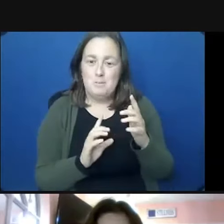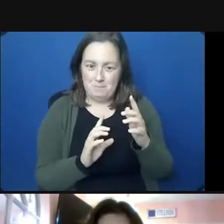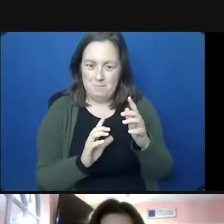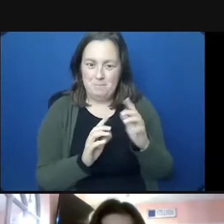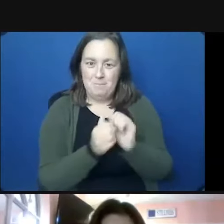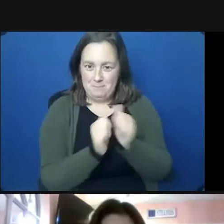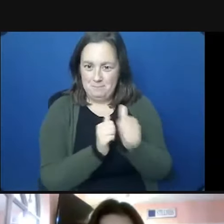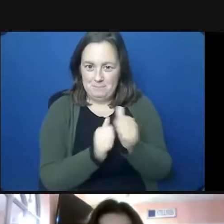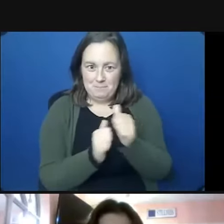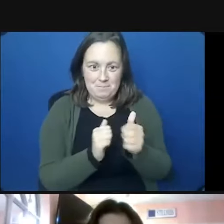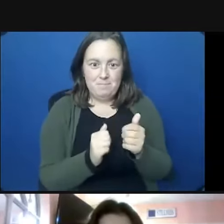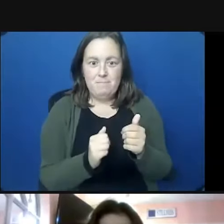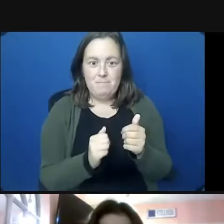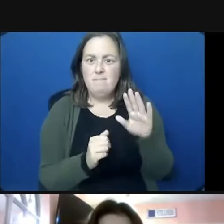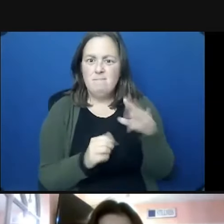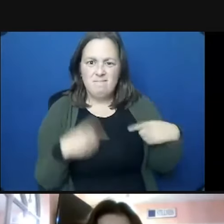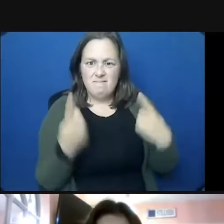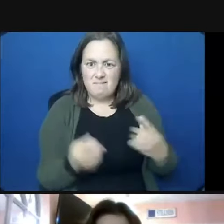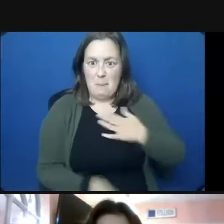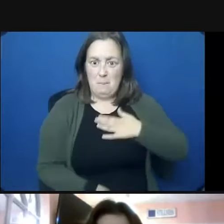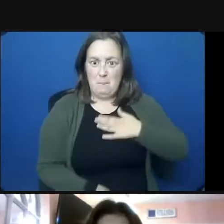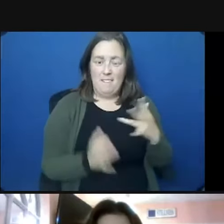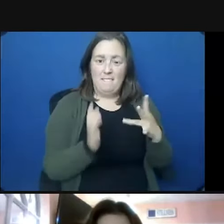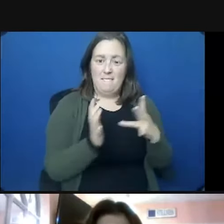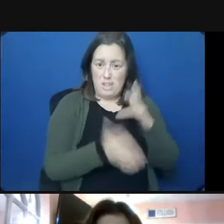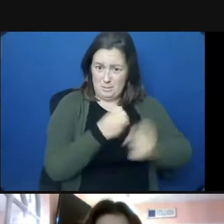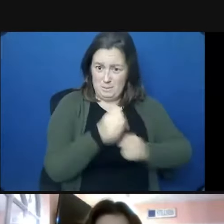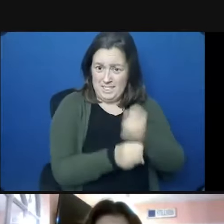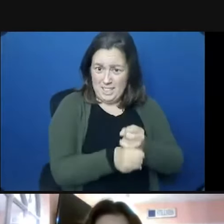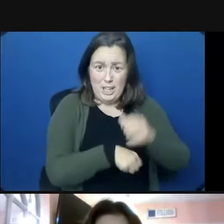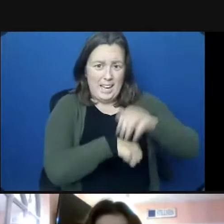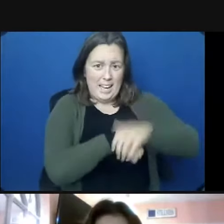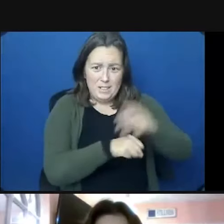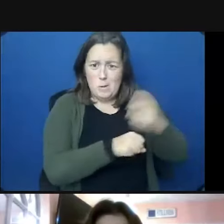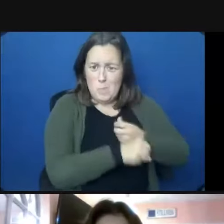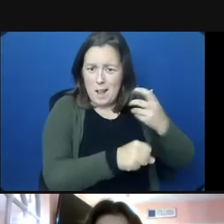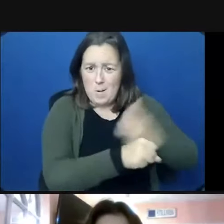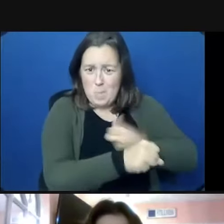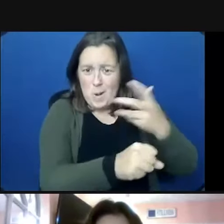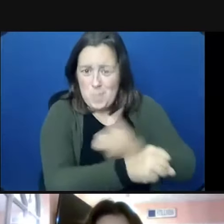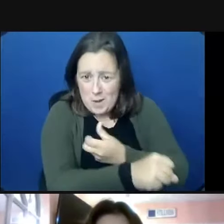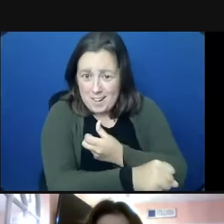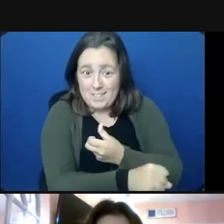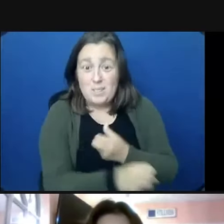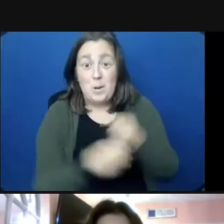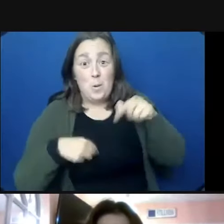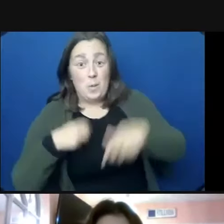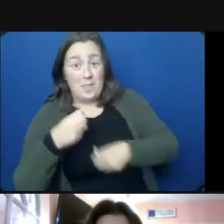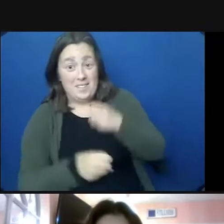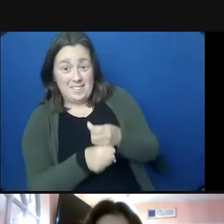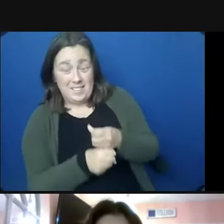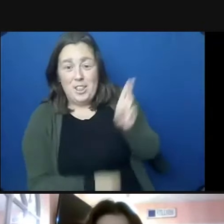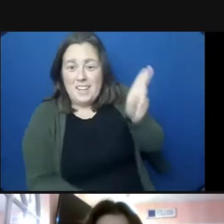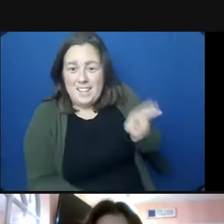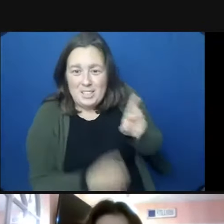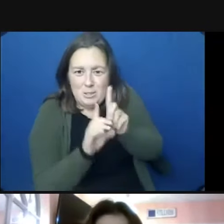Ever since my freshman year, the English department has won every year. So, the history department has actually been trying to bribe the kids to